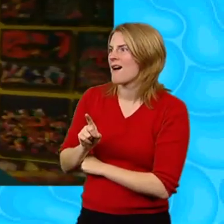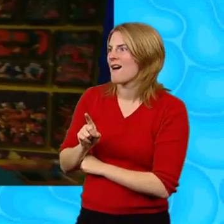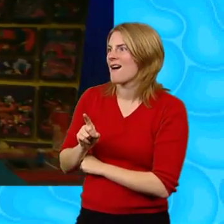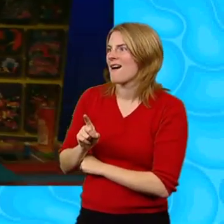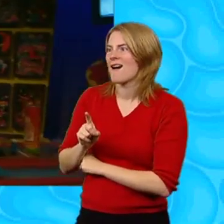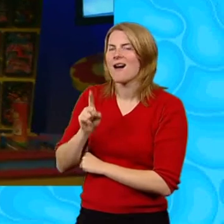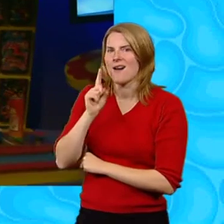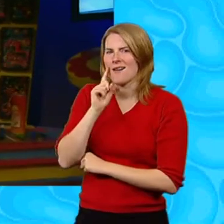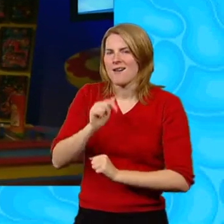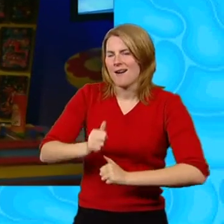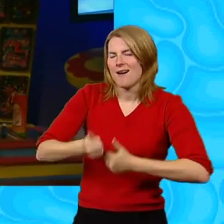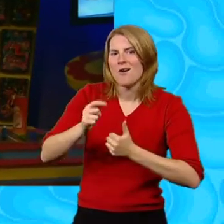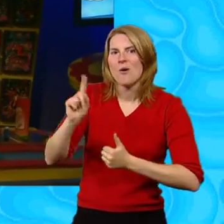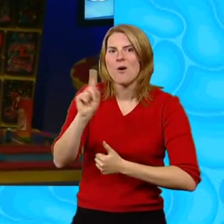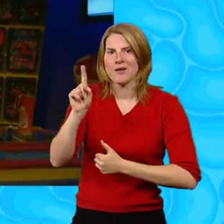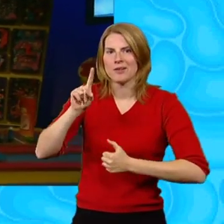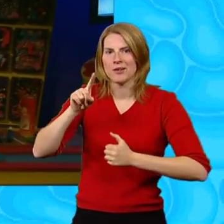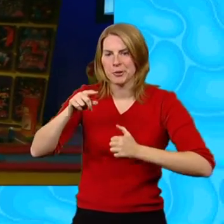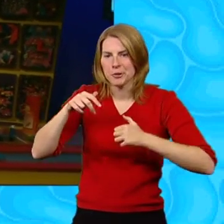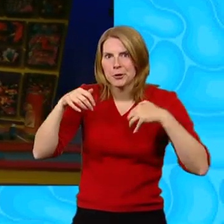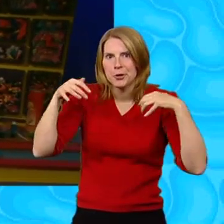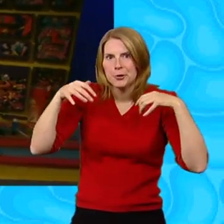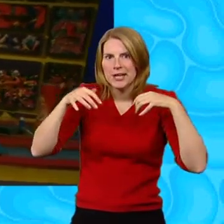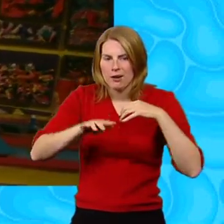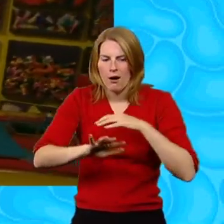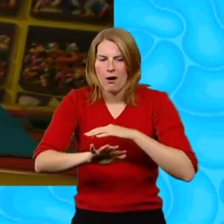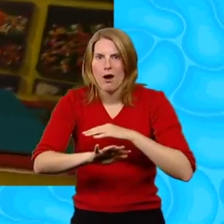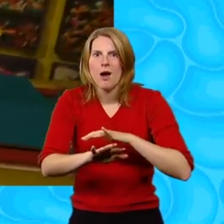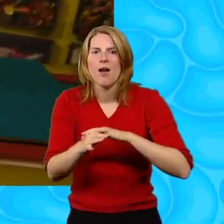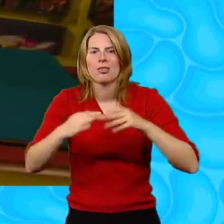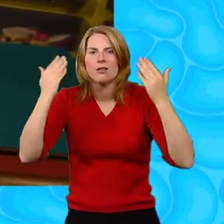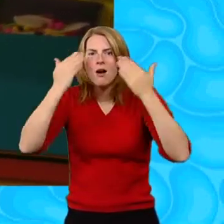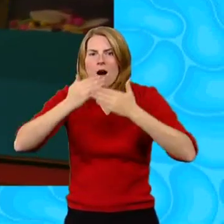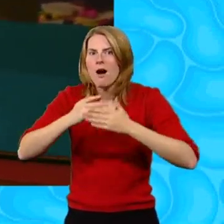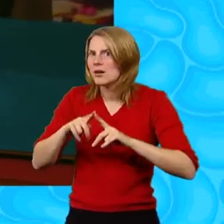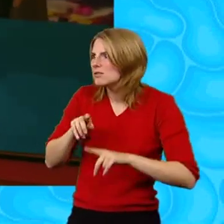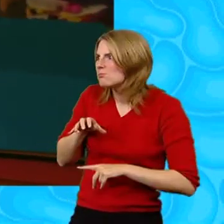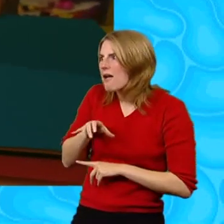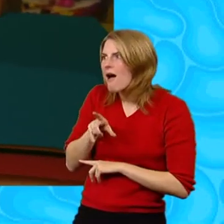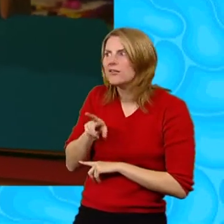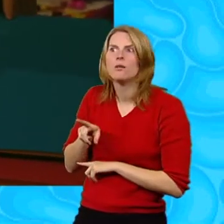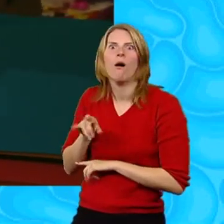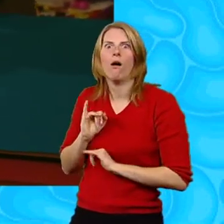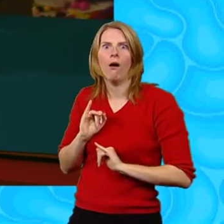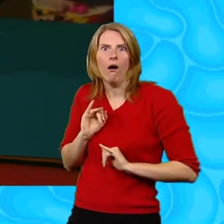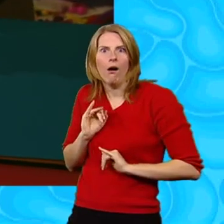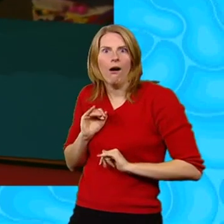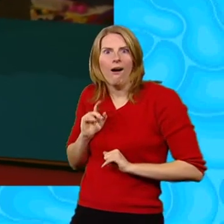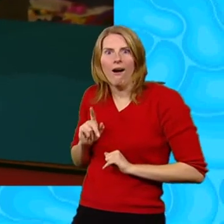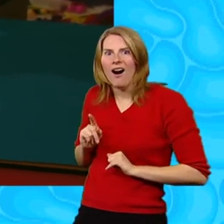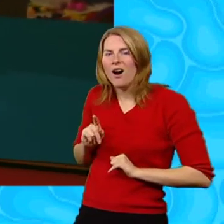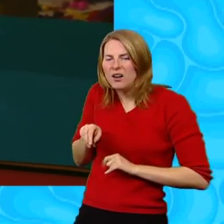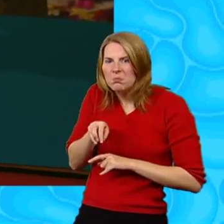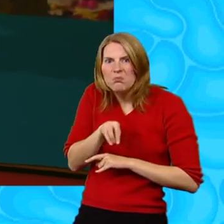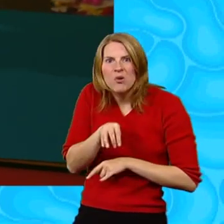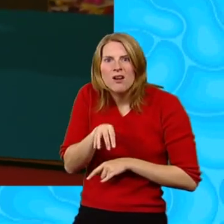Now torch projectors are great For shining spooky patterns in the dark Like this